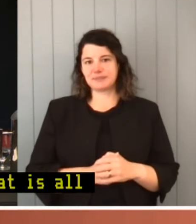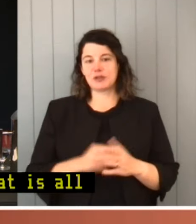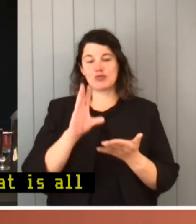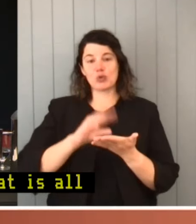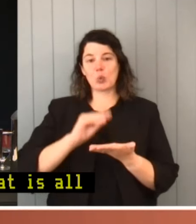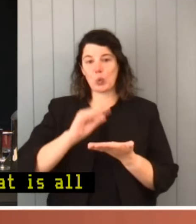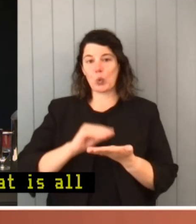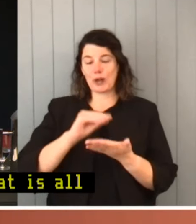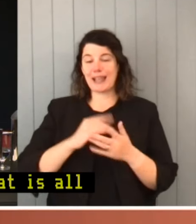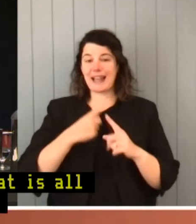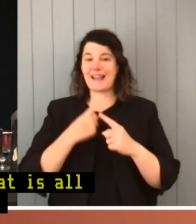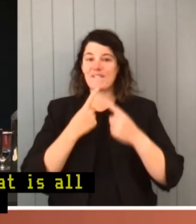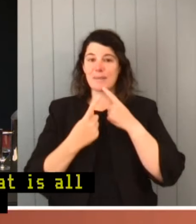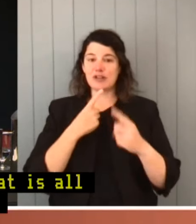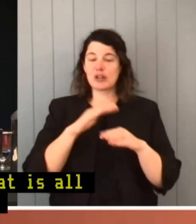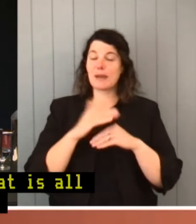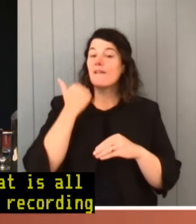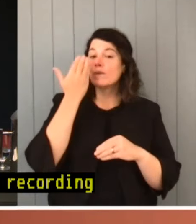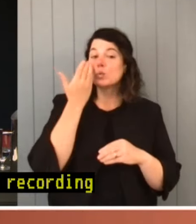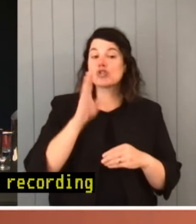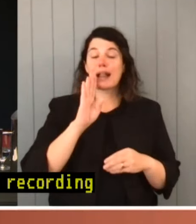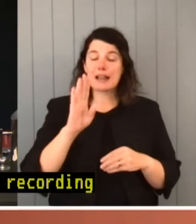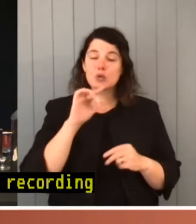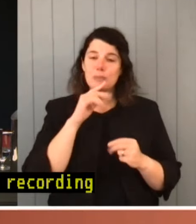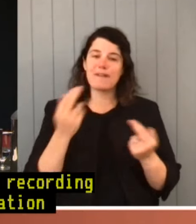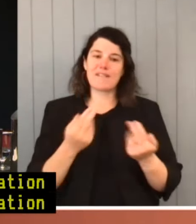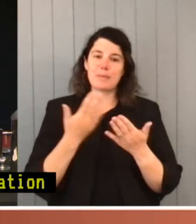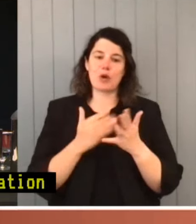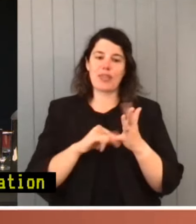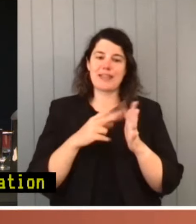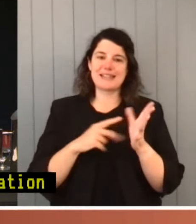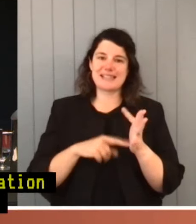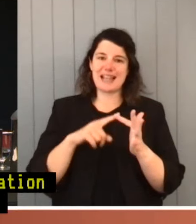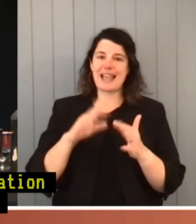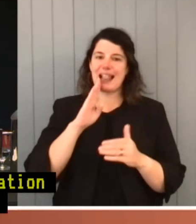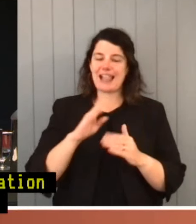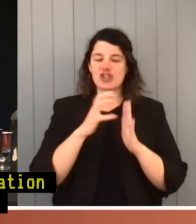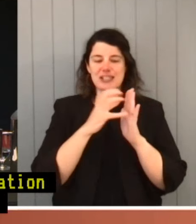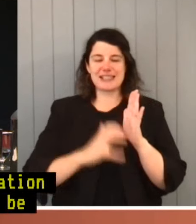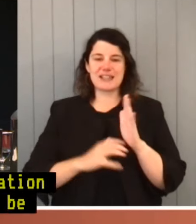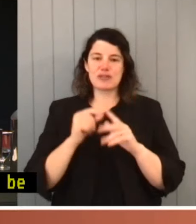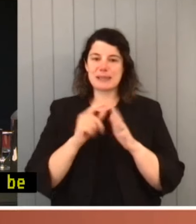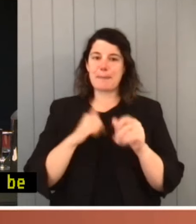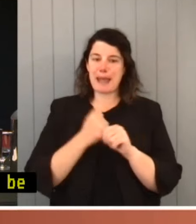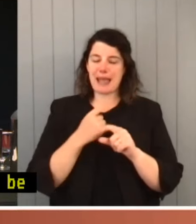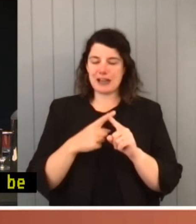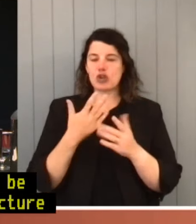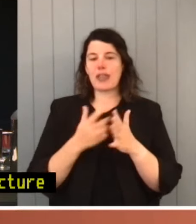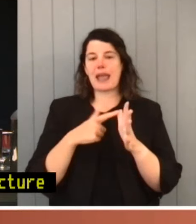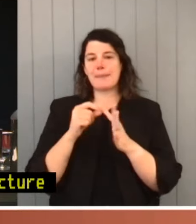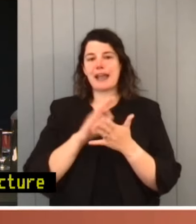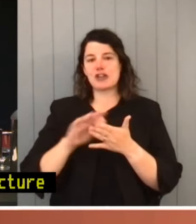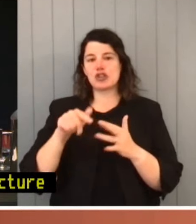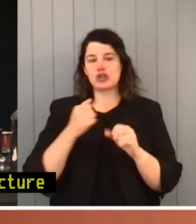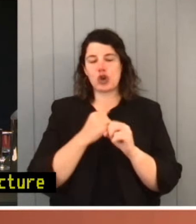information about future lectures will be available on the Senate lecture series page on the APH website. That's aph.gov